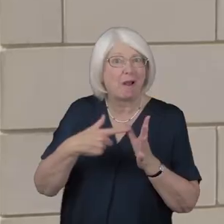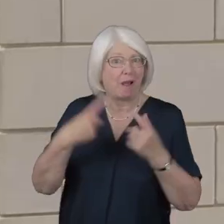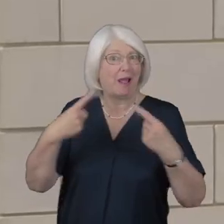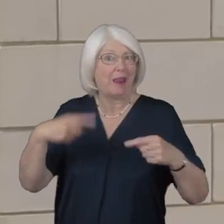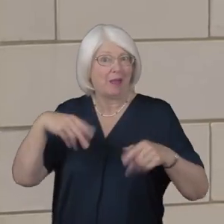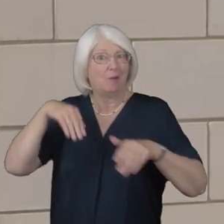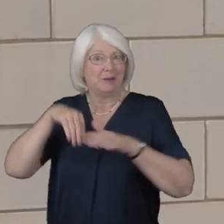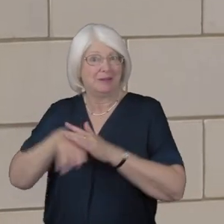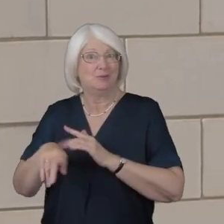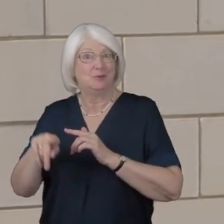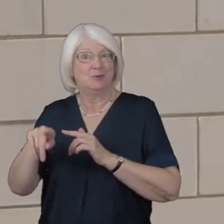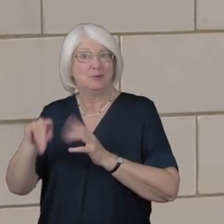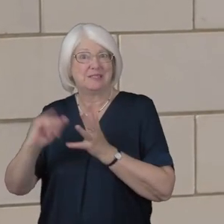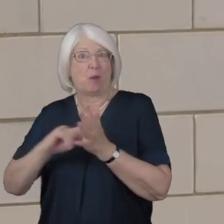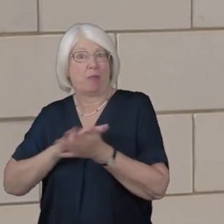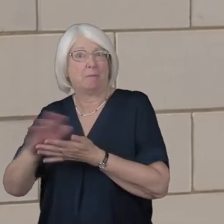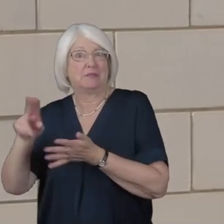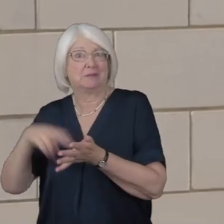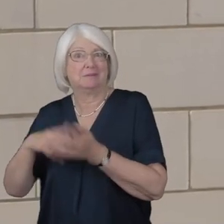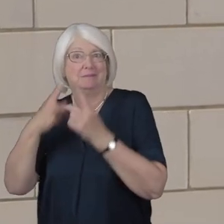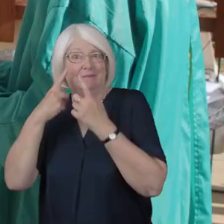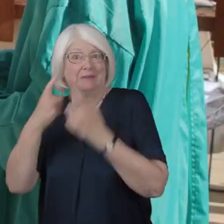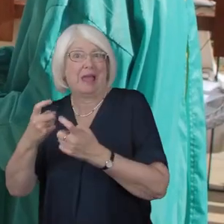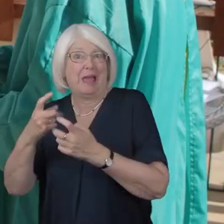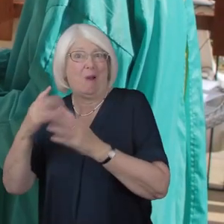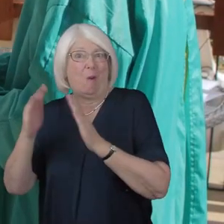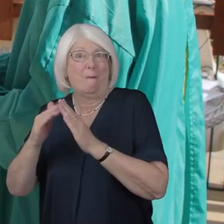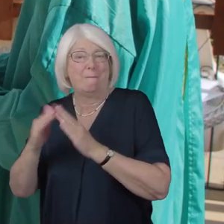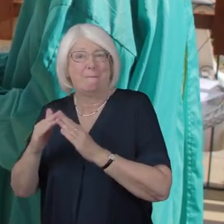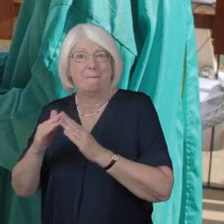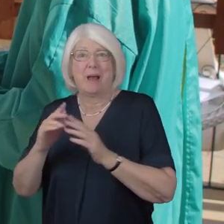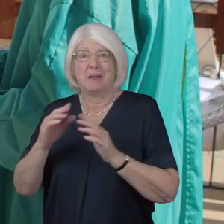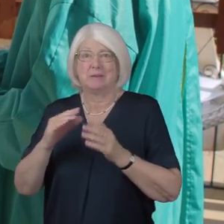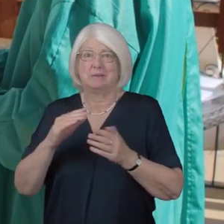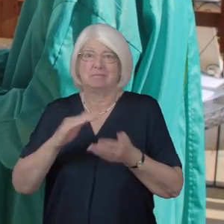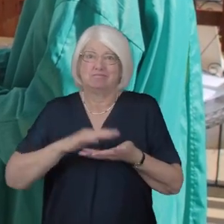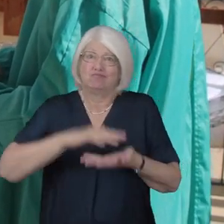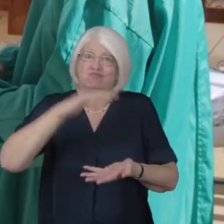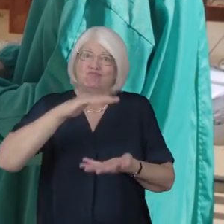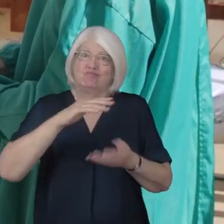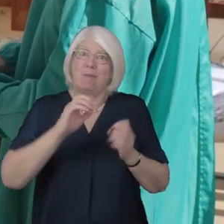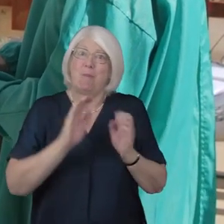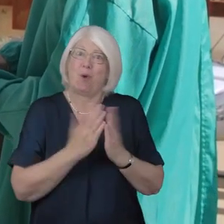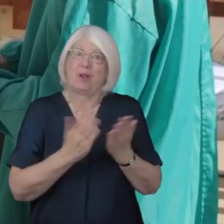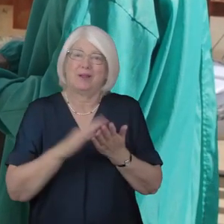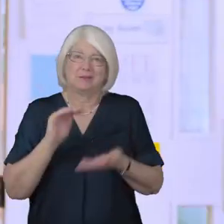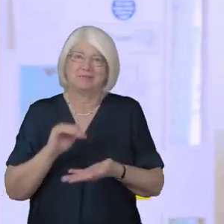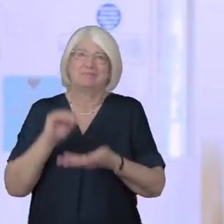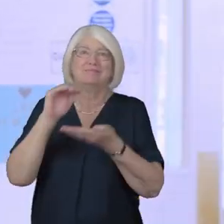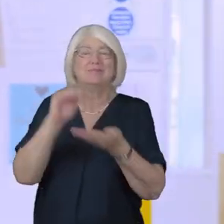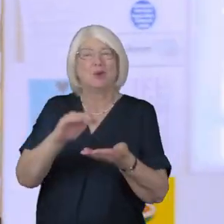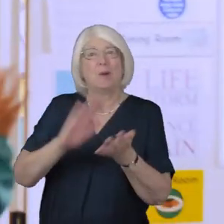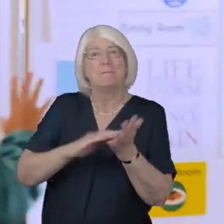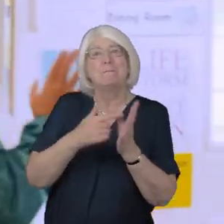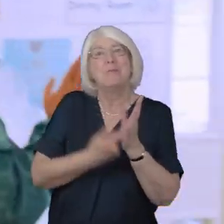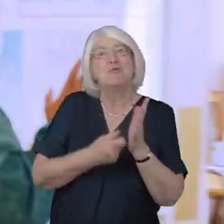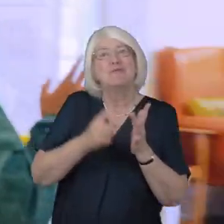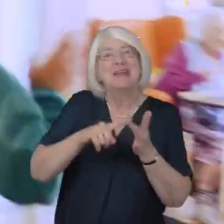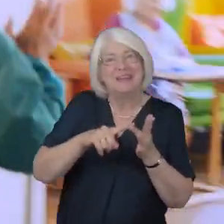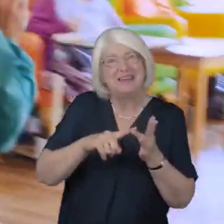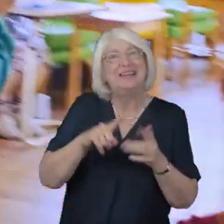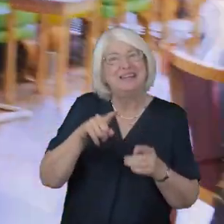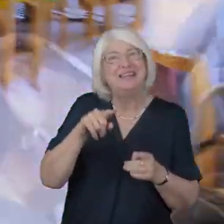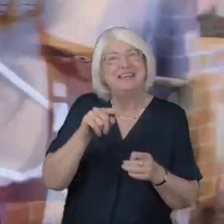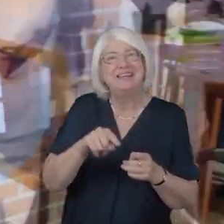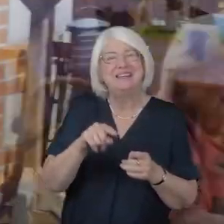Southampton to see a resident and delivered a set of booklets to Marie the manager and care assistant Joanne Oh that's all my